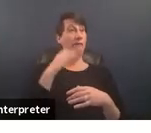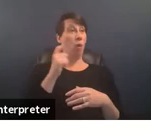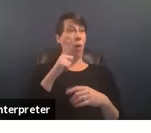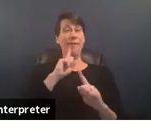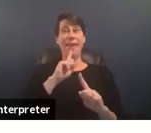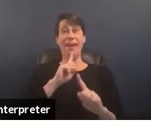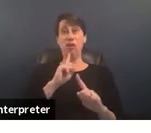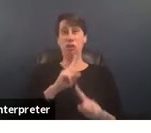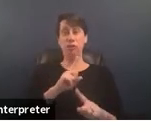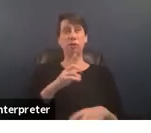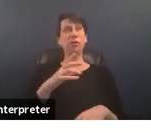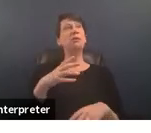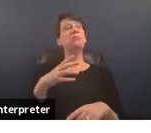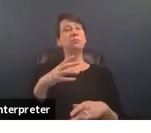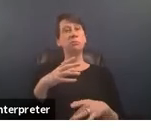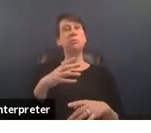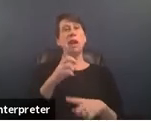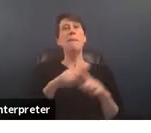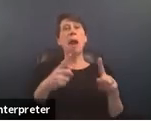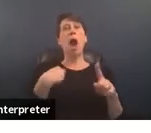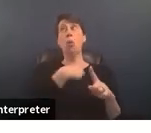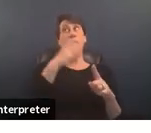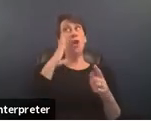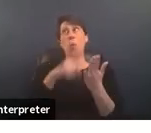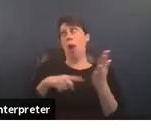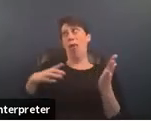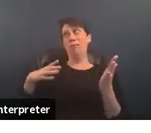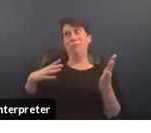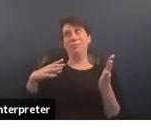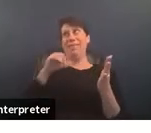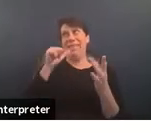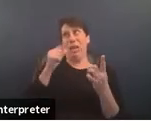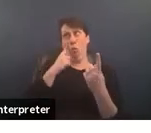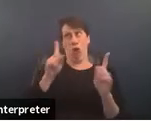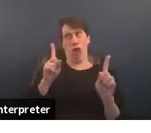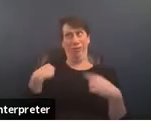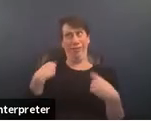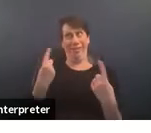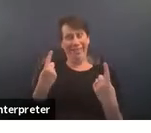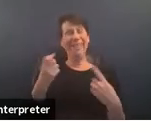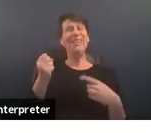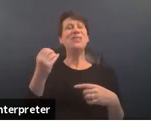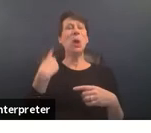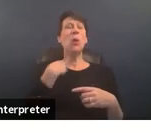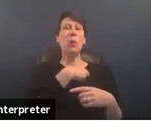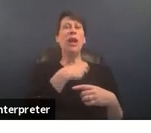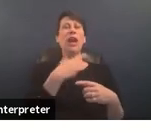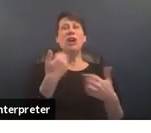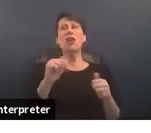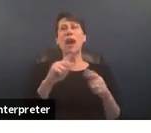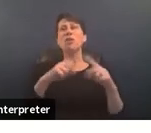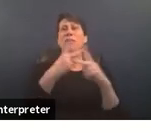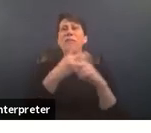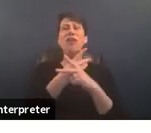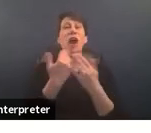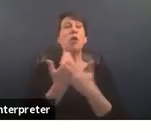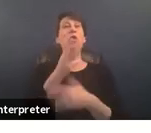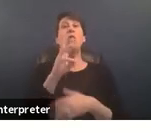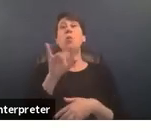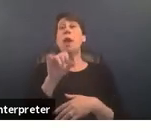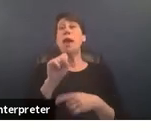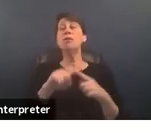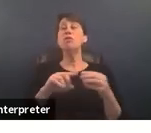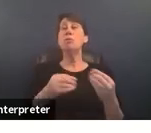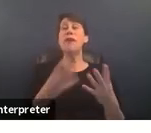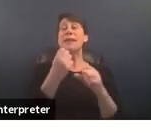what i am suggesting is that we know what hasn't worked um and so um we are trying to figure out new ways to provide